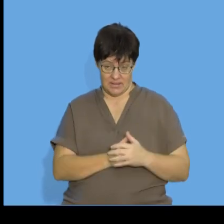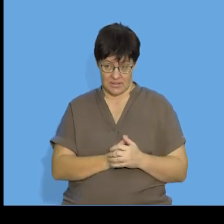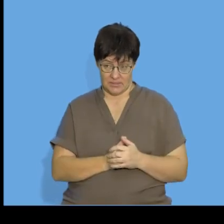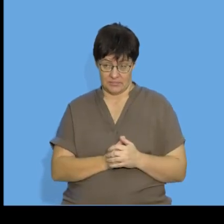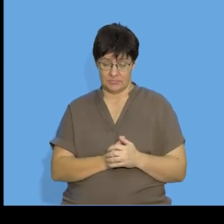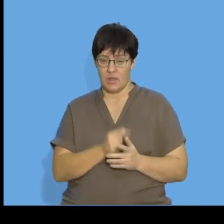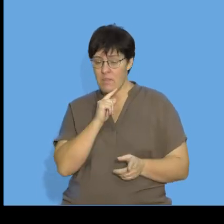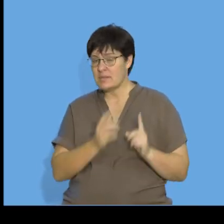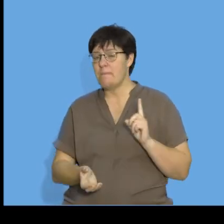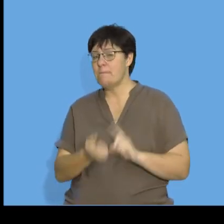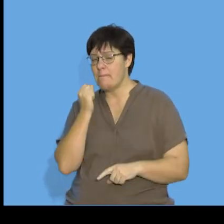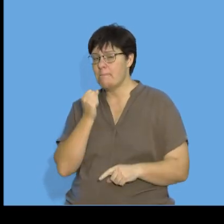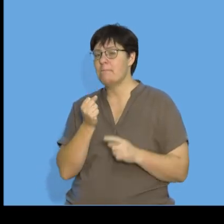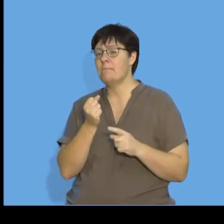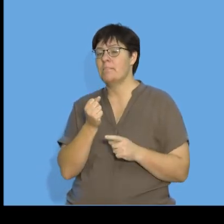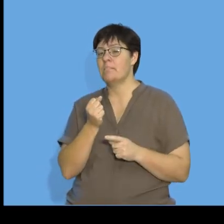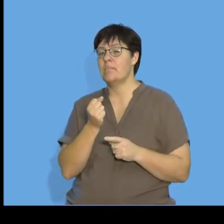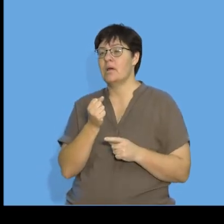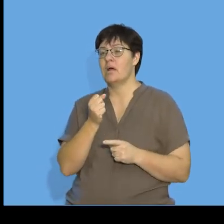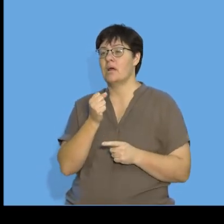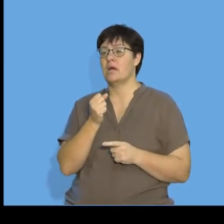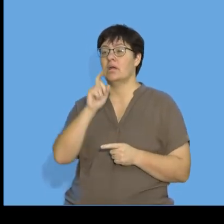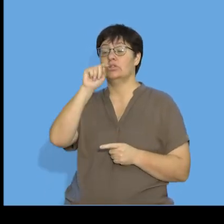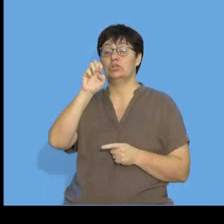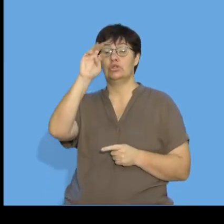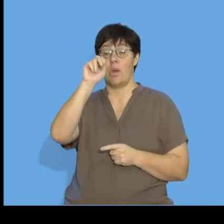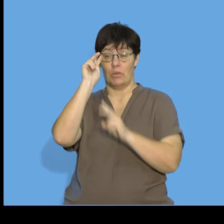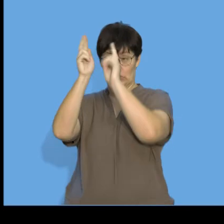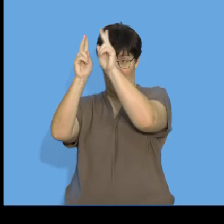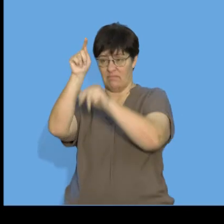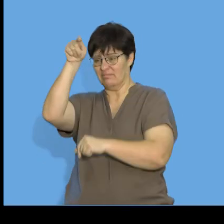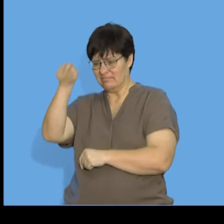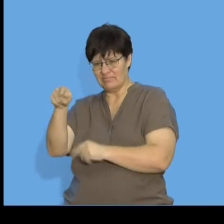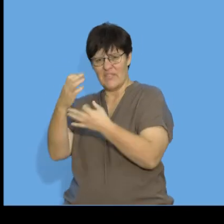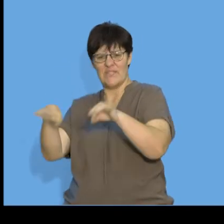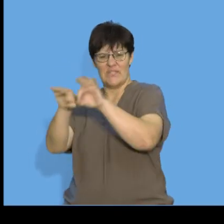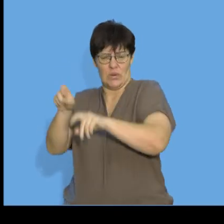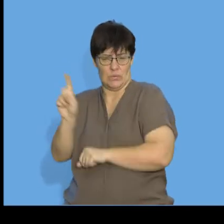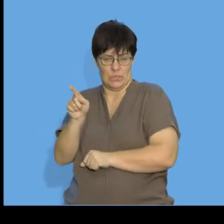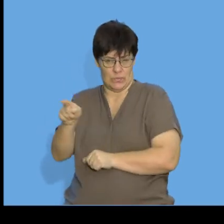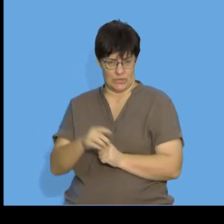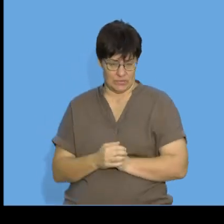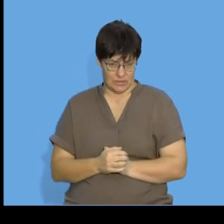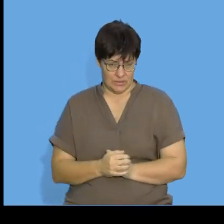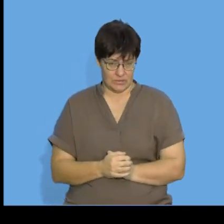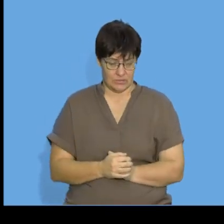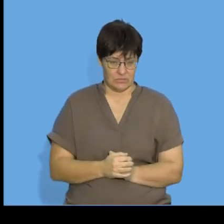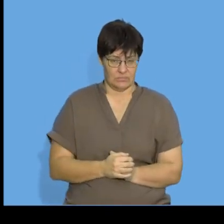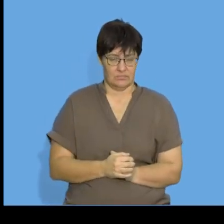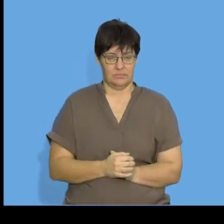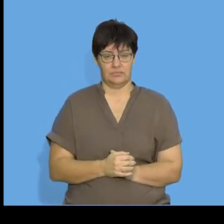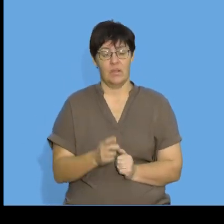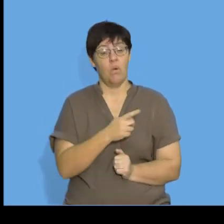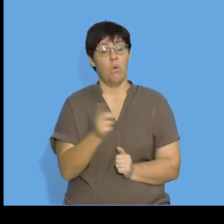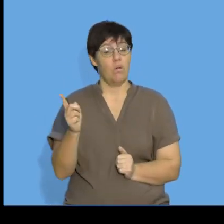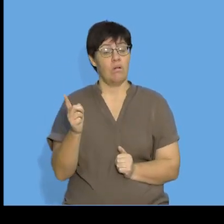are now going to determine the value of the 12th term everyone at home